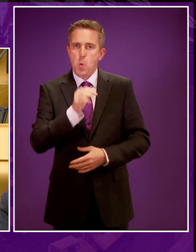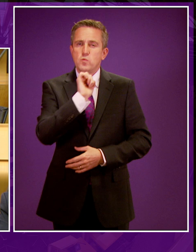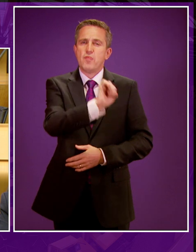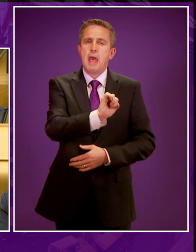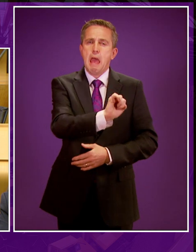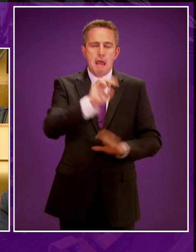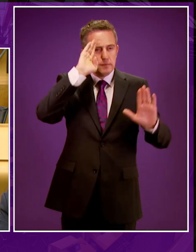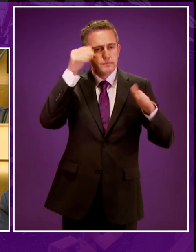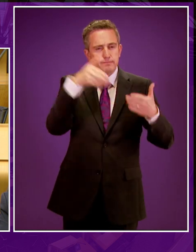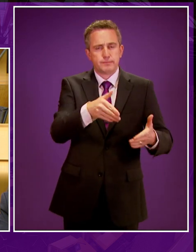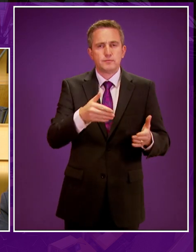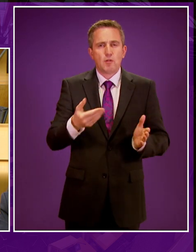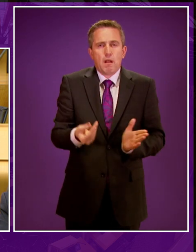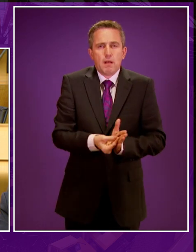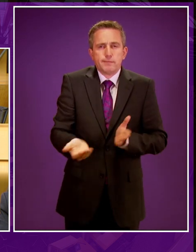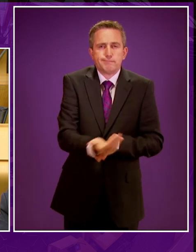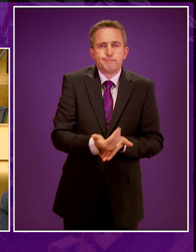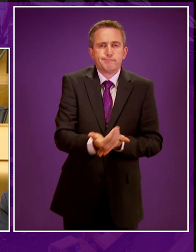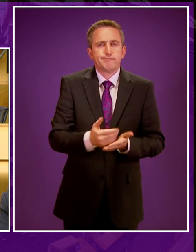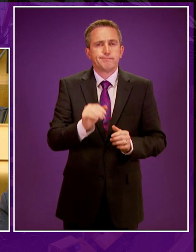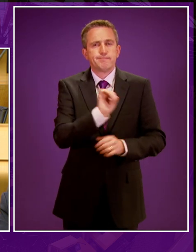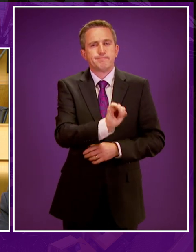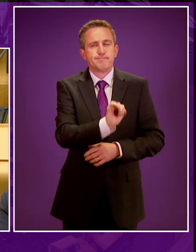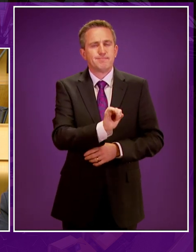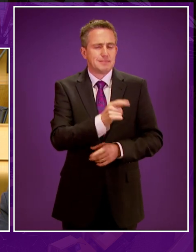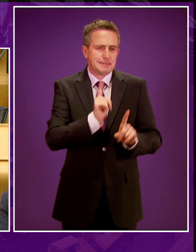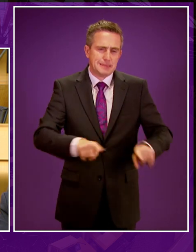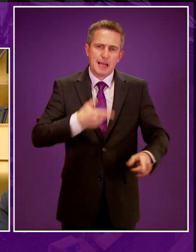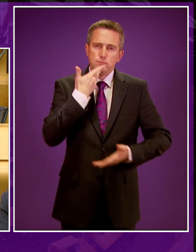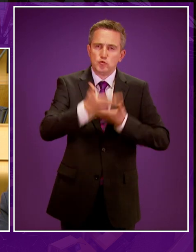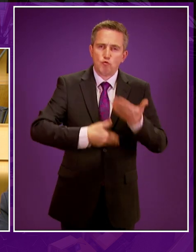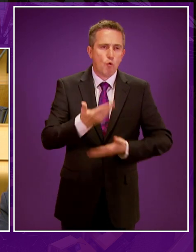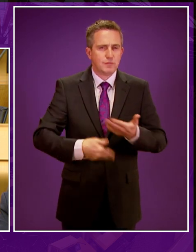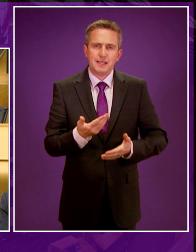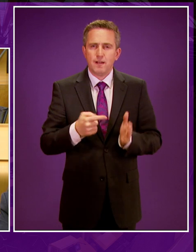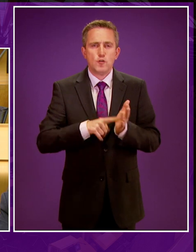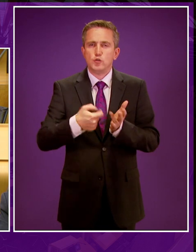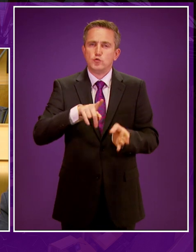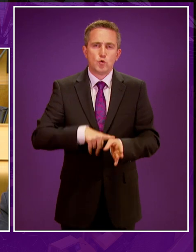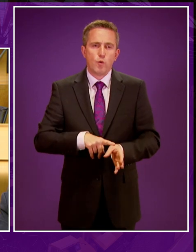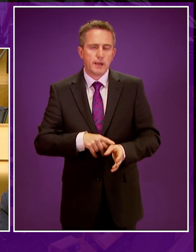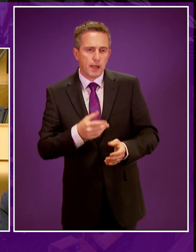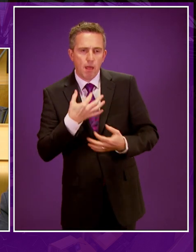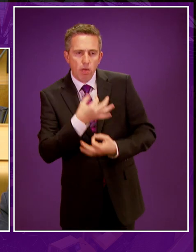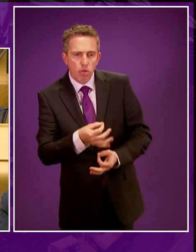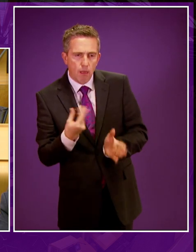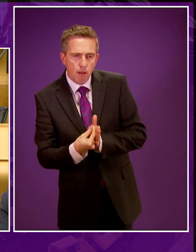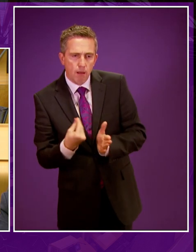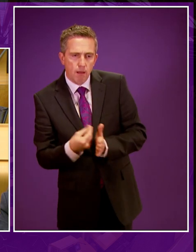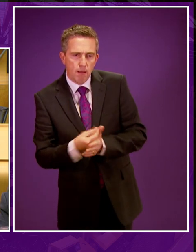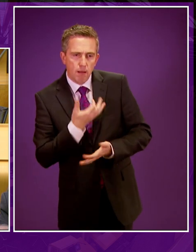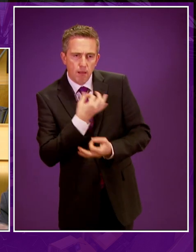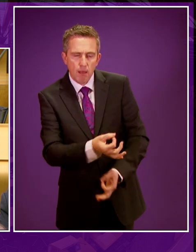economic incompetence. The old story of a quick buck that runs through the Tory